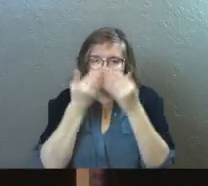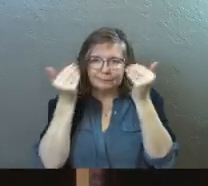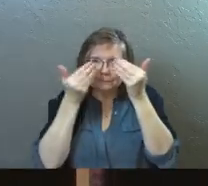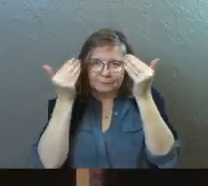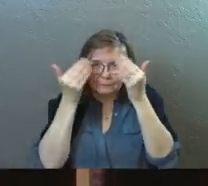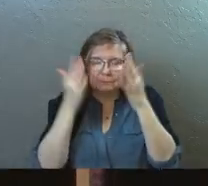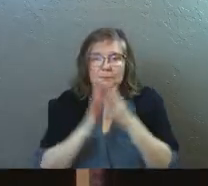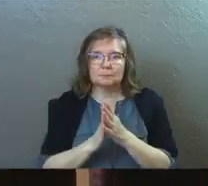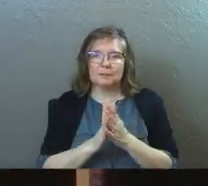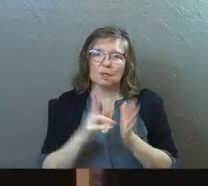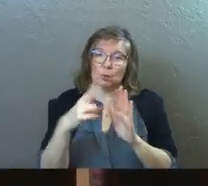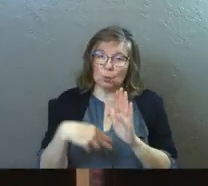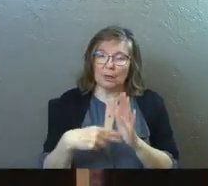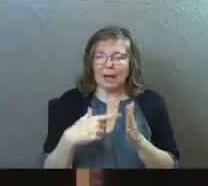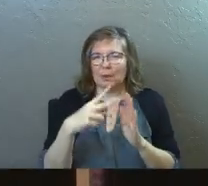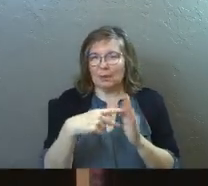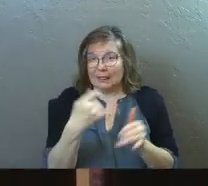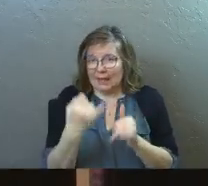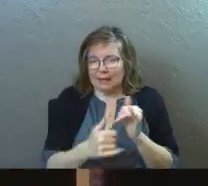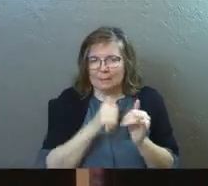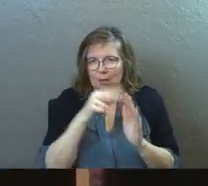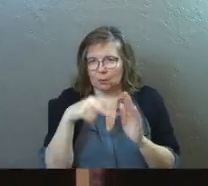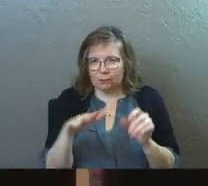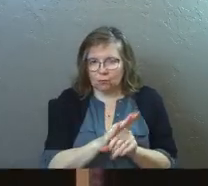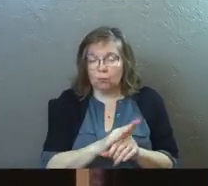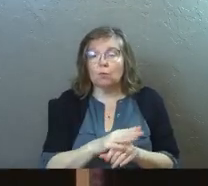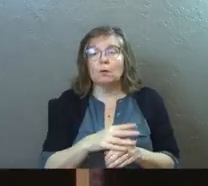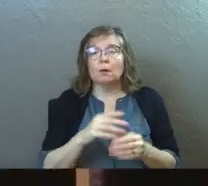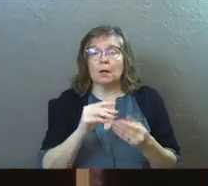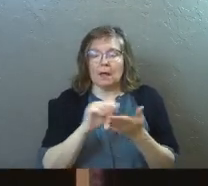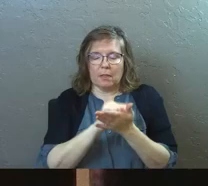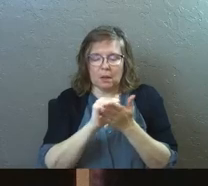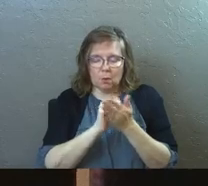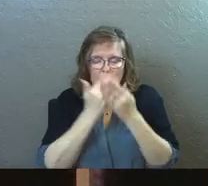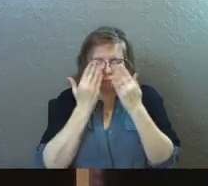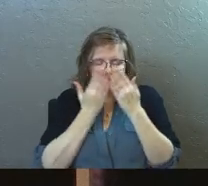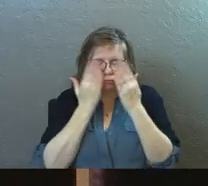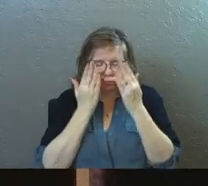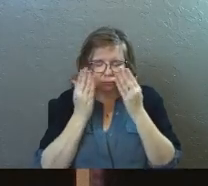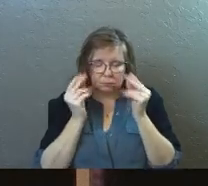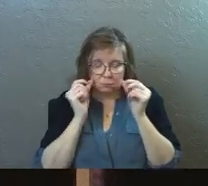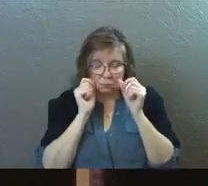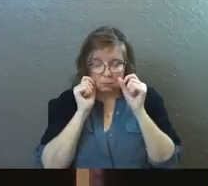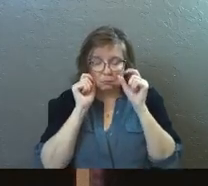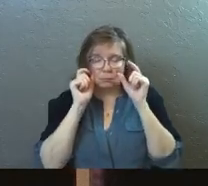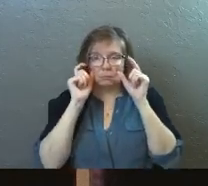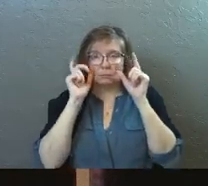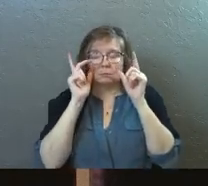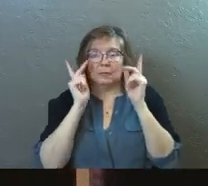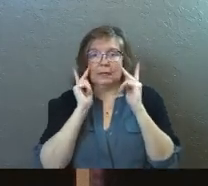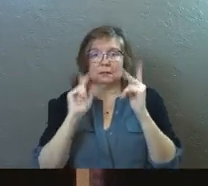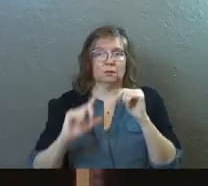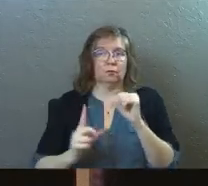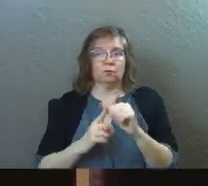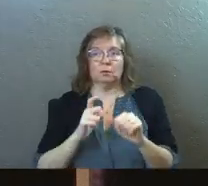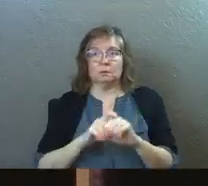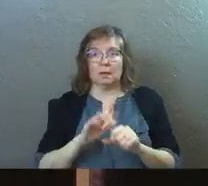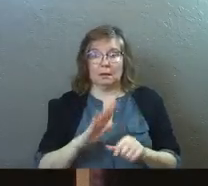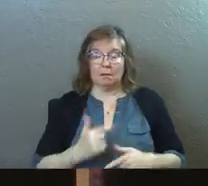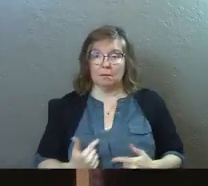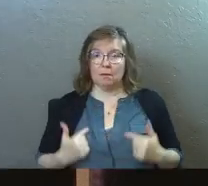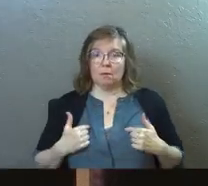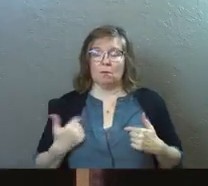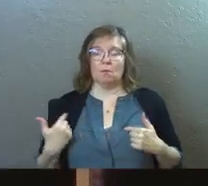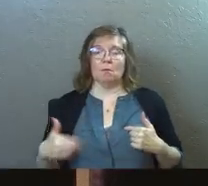read it sometime. I'm just going to read the end of it for you. But when he washes the mud off, all of sudden he sees for the first time in his